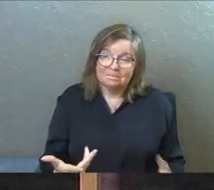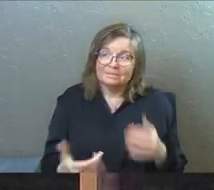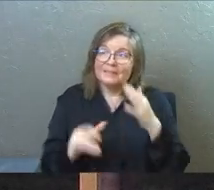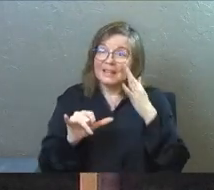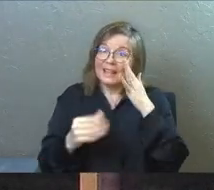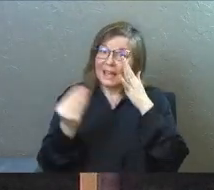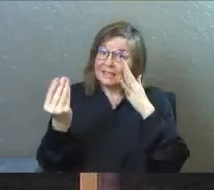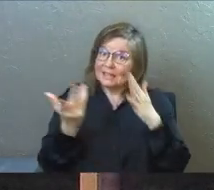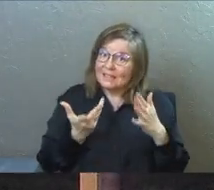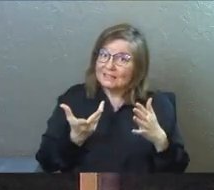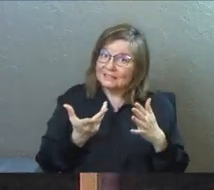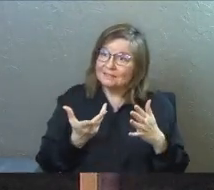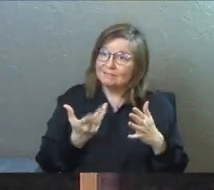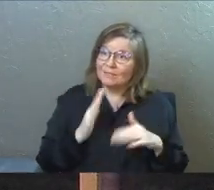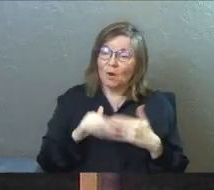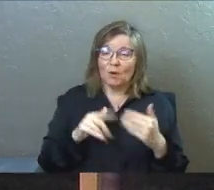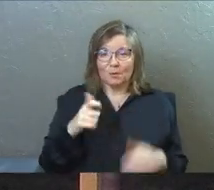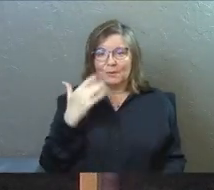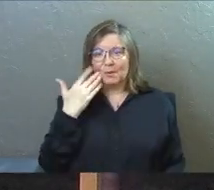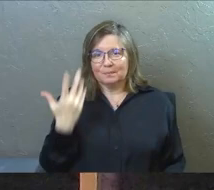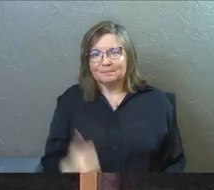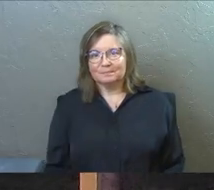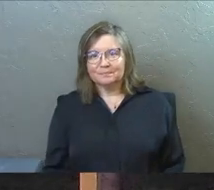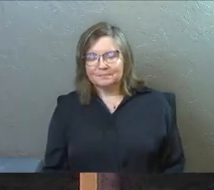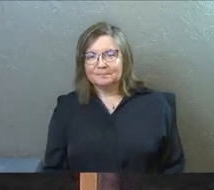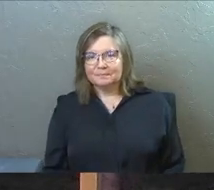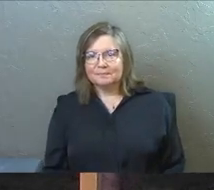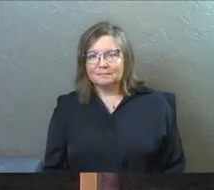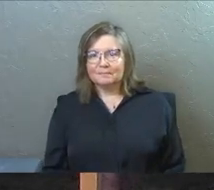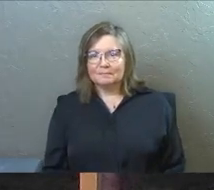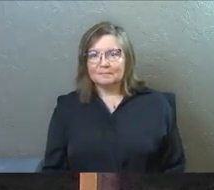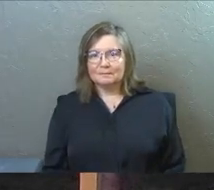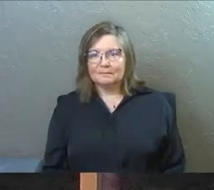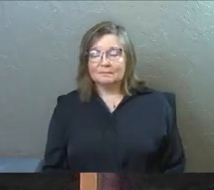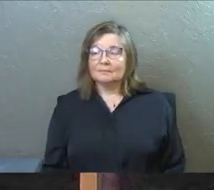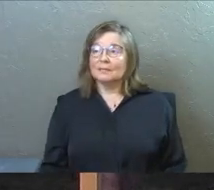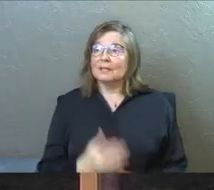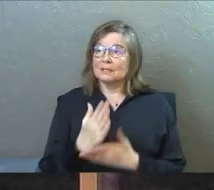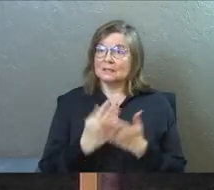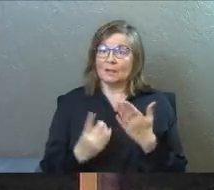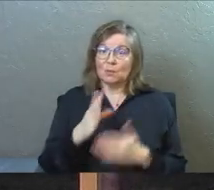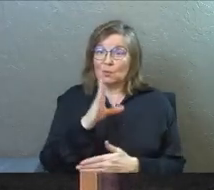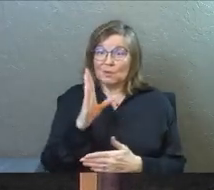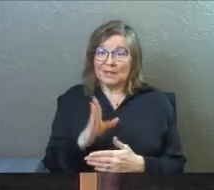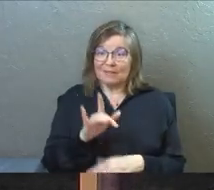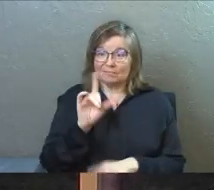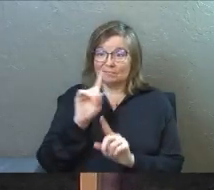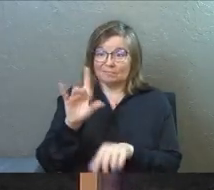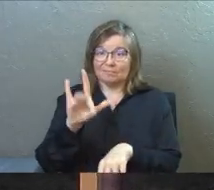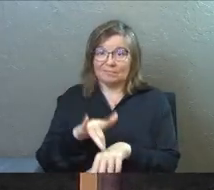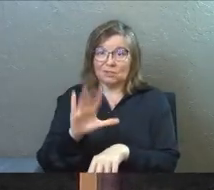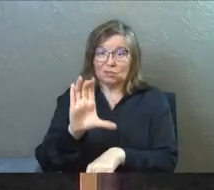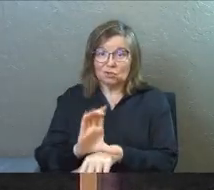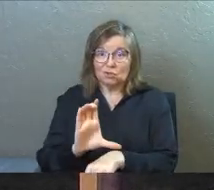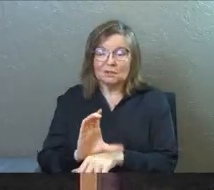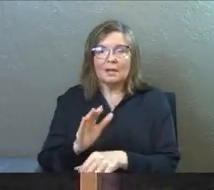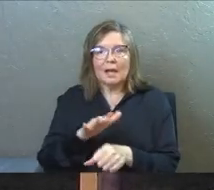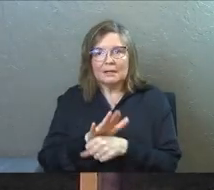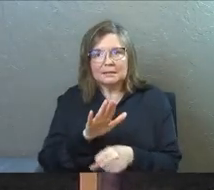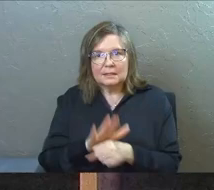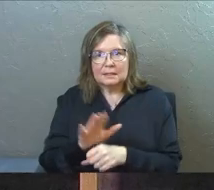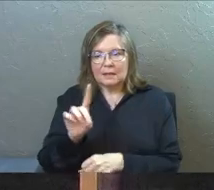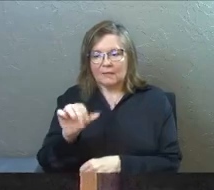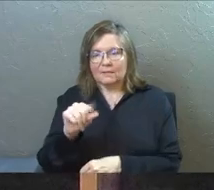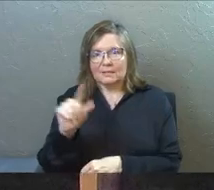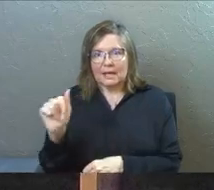And that tells us pretty much all that we need to know. So somebody who's never even been to church before has enough